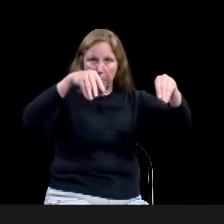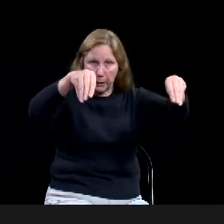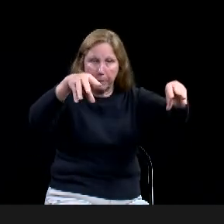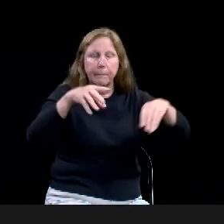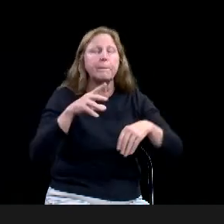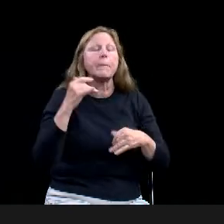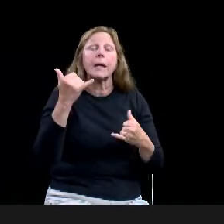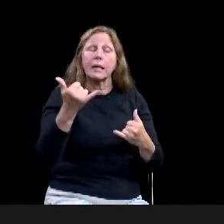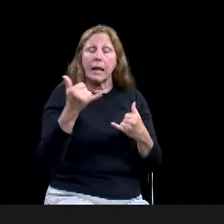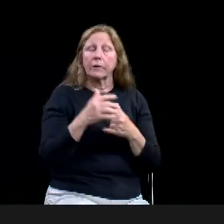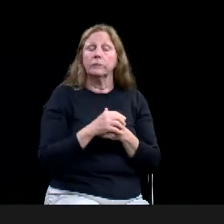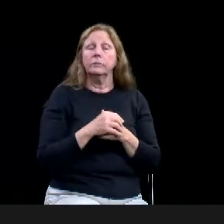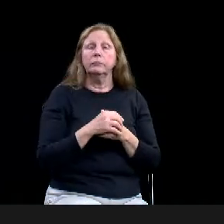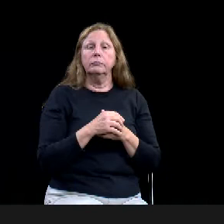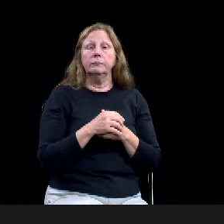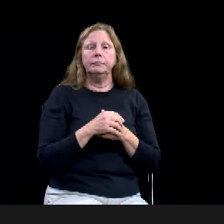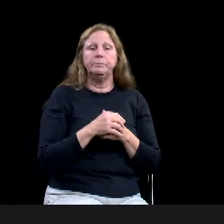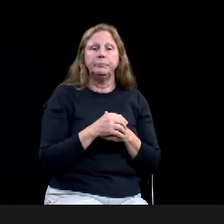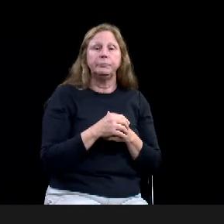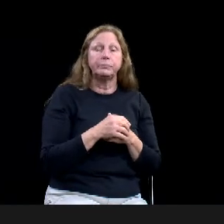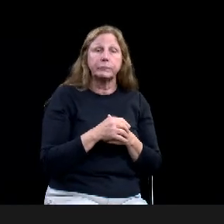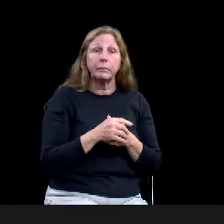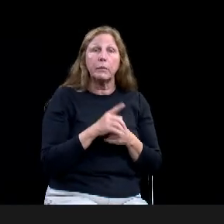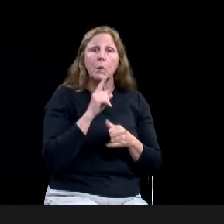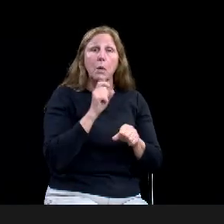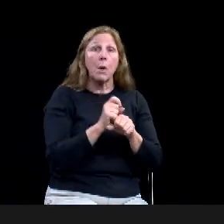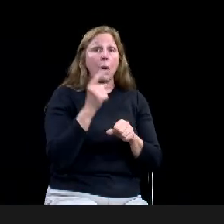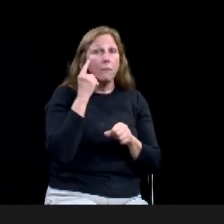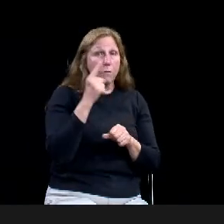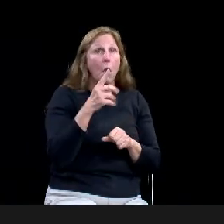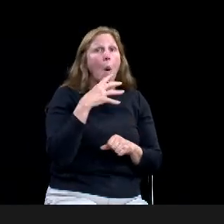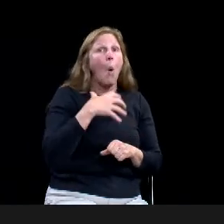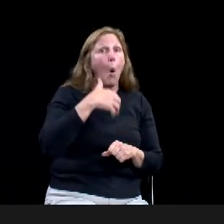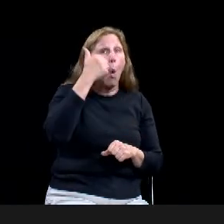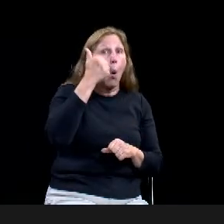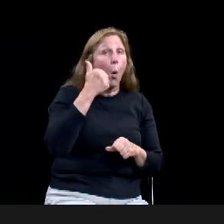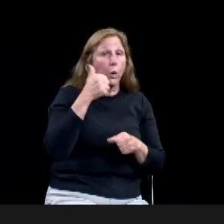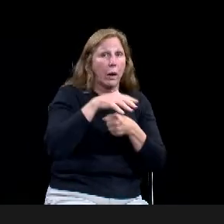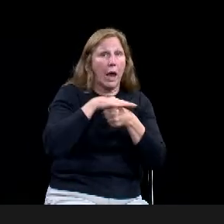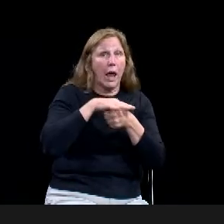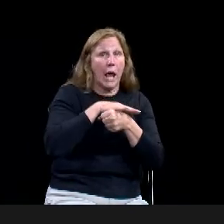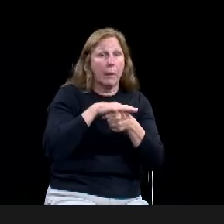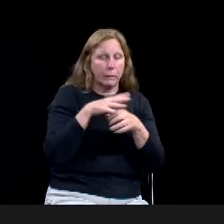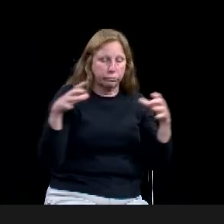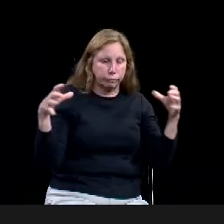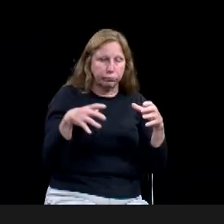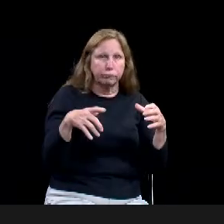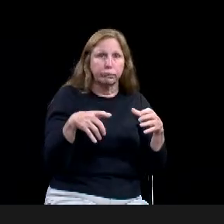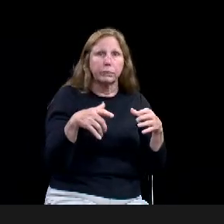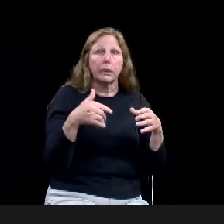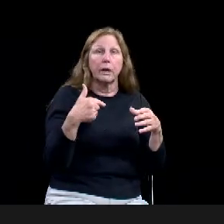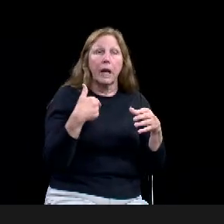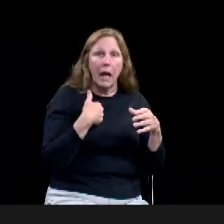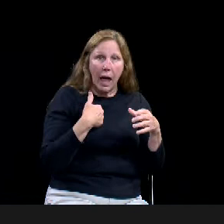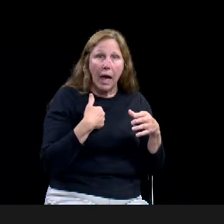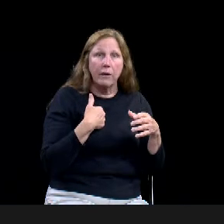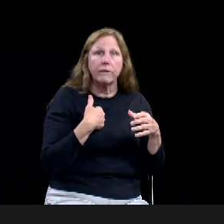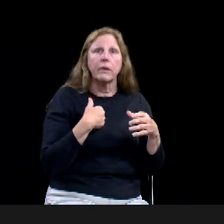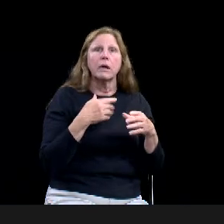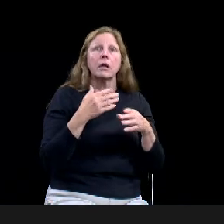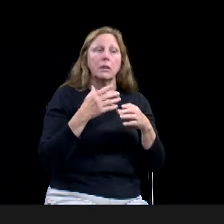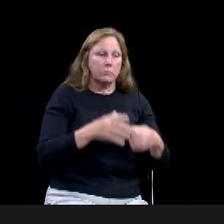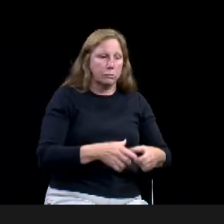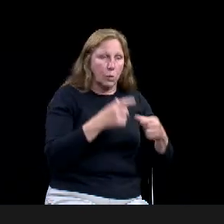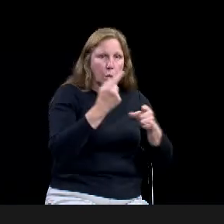wooden poles and regular street lights. As you get into newer subdivisions with underground, that it's a whole different